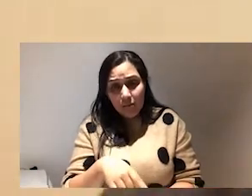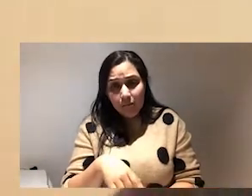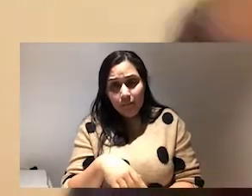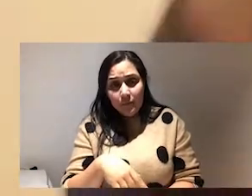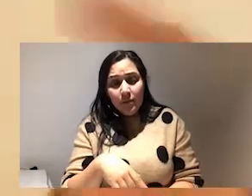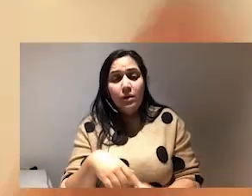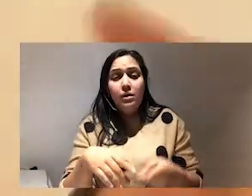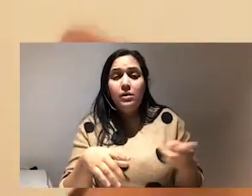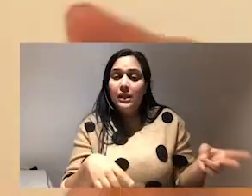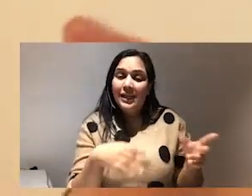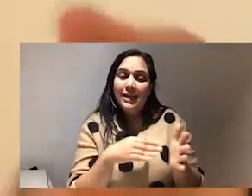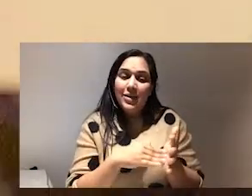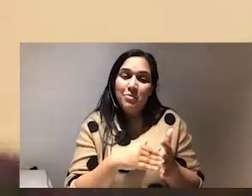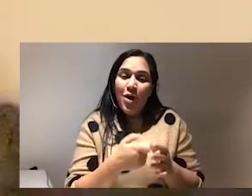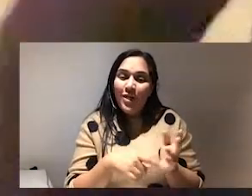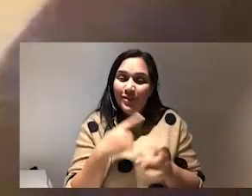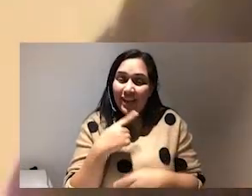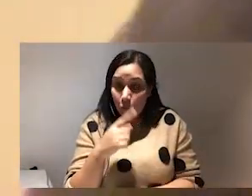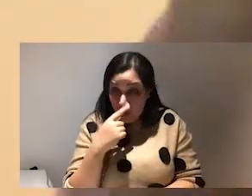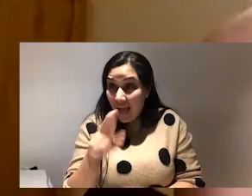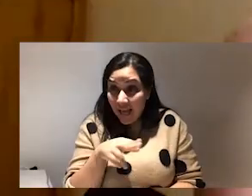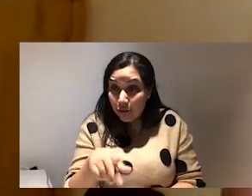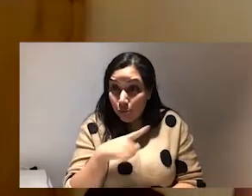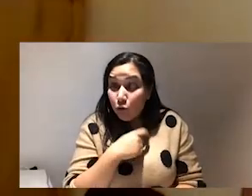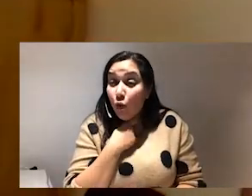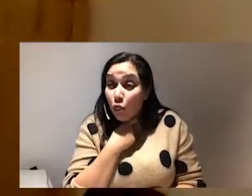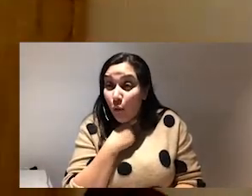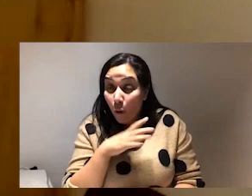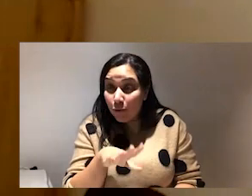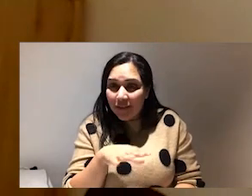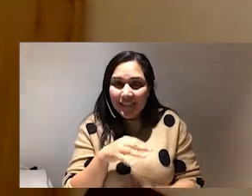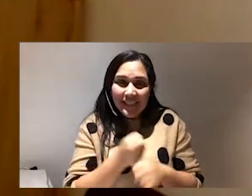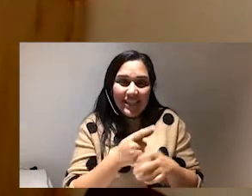because of your throat and i was like no i really want to do this sorry gabby